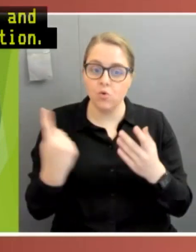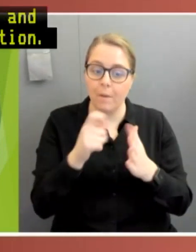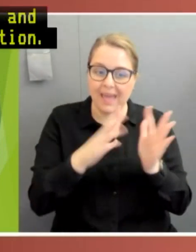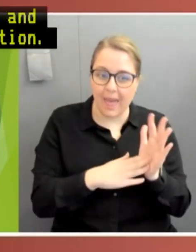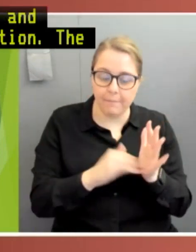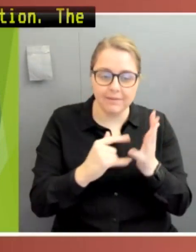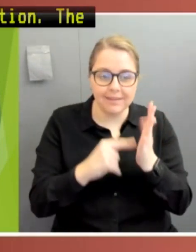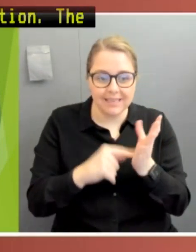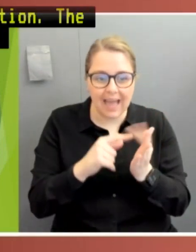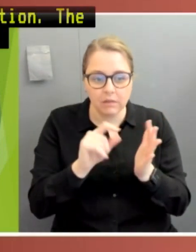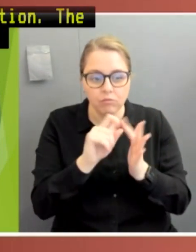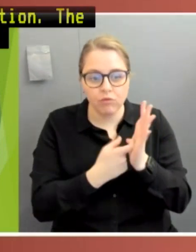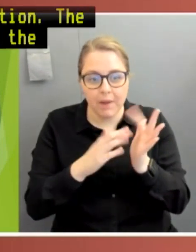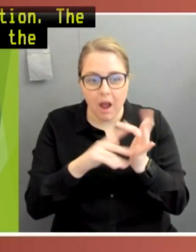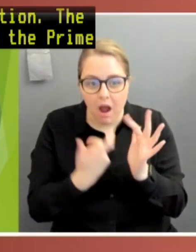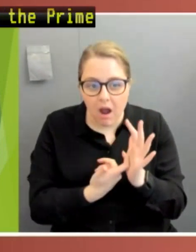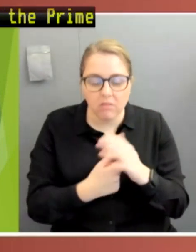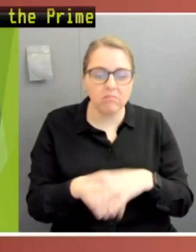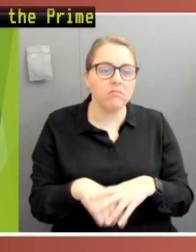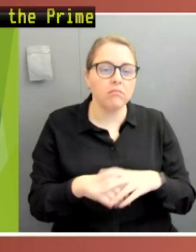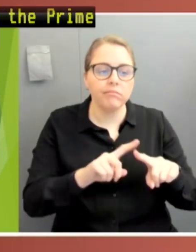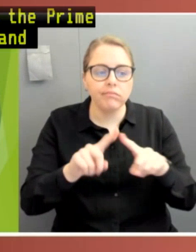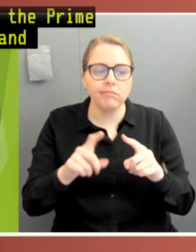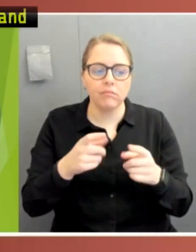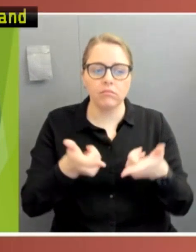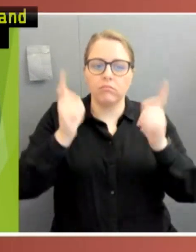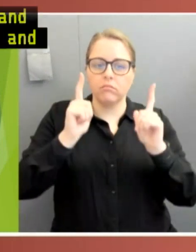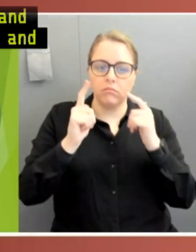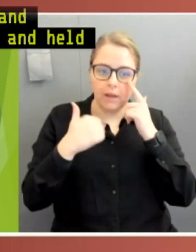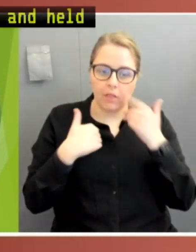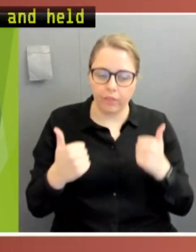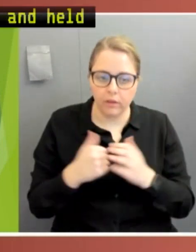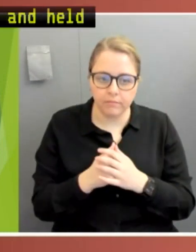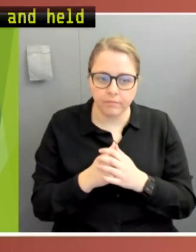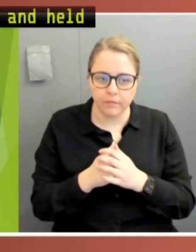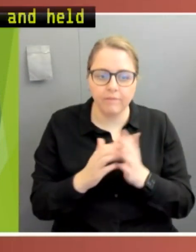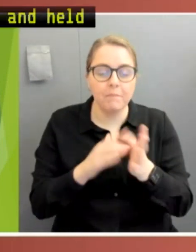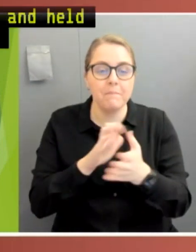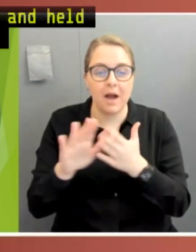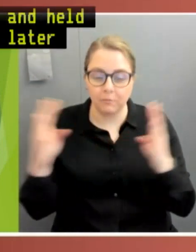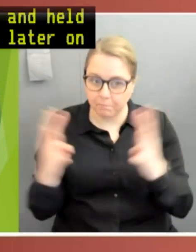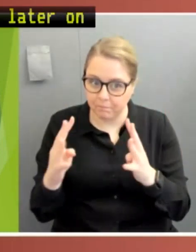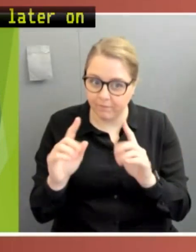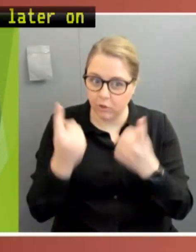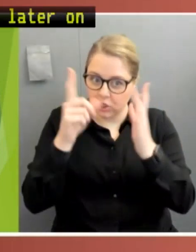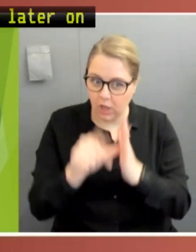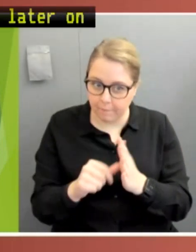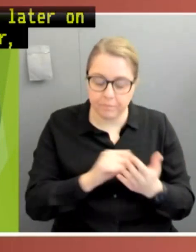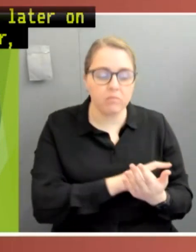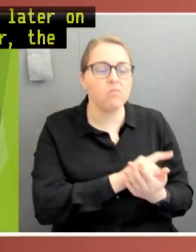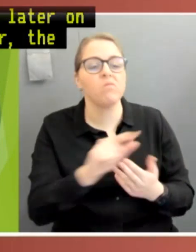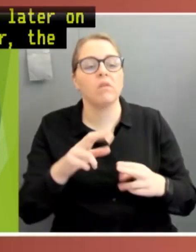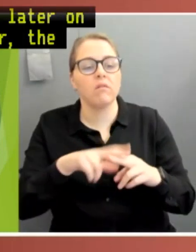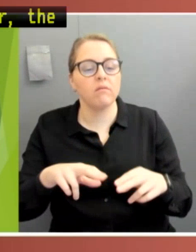Territory Chief Ministers and held its first meeting two days later on the 15th of March. A few weeks later, the Prime Minister announced that a new National Federation Reform Council,